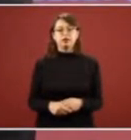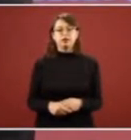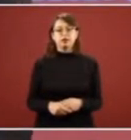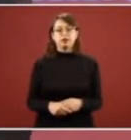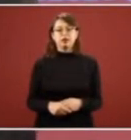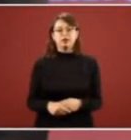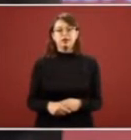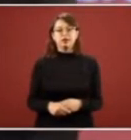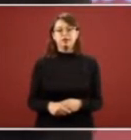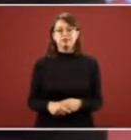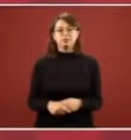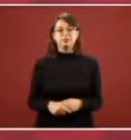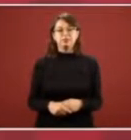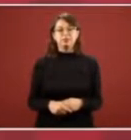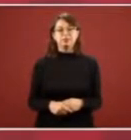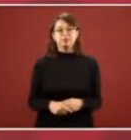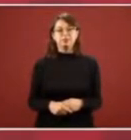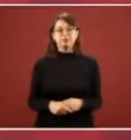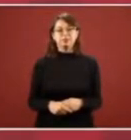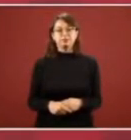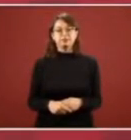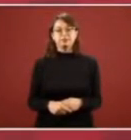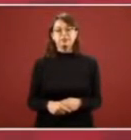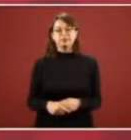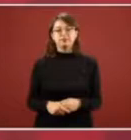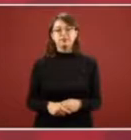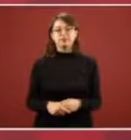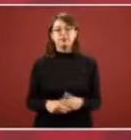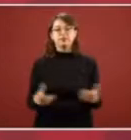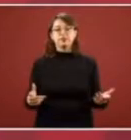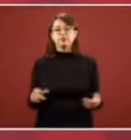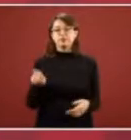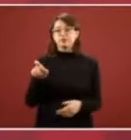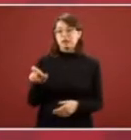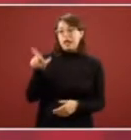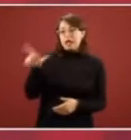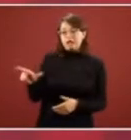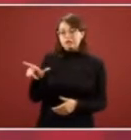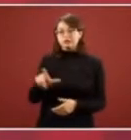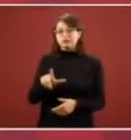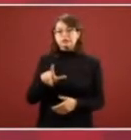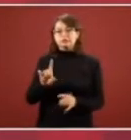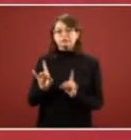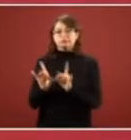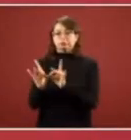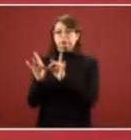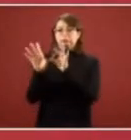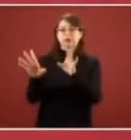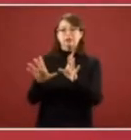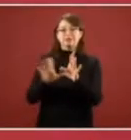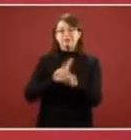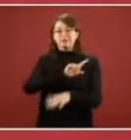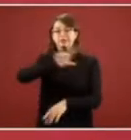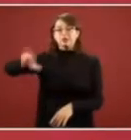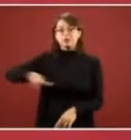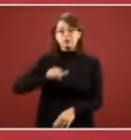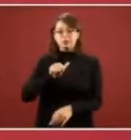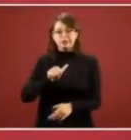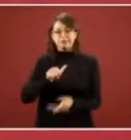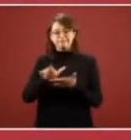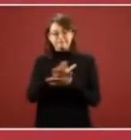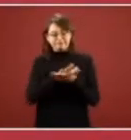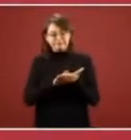y me dio mucho gusto and it made me very happy that he asked for forgiveness with humility